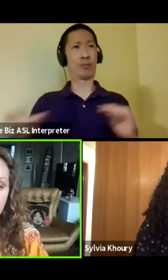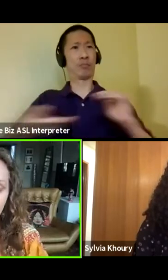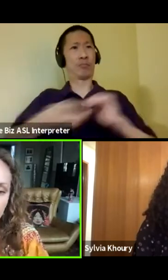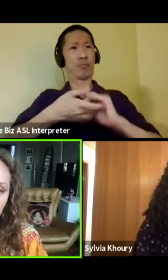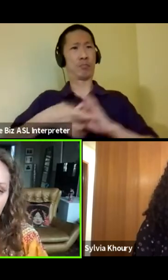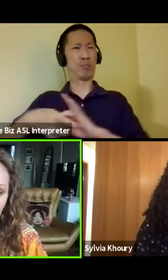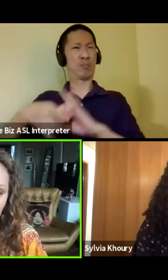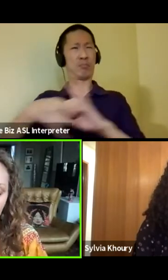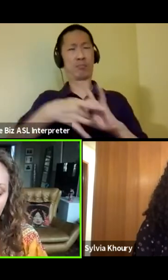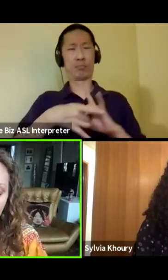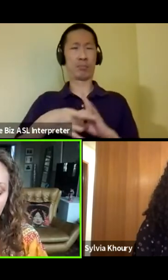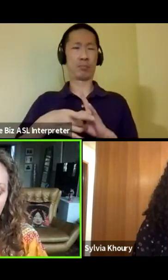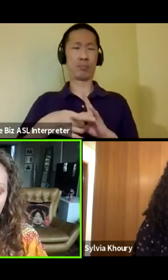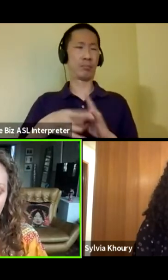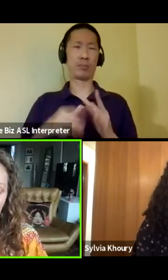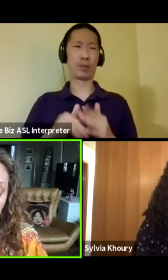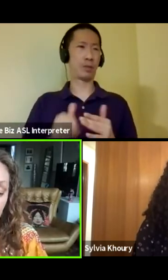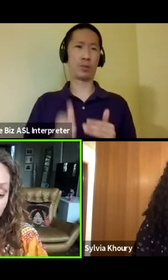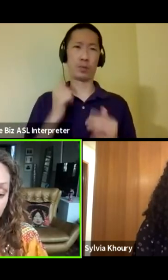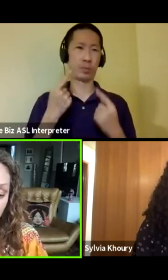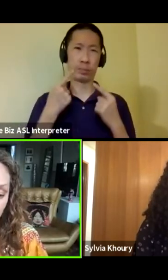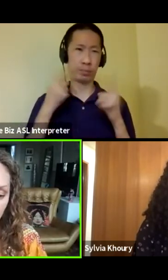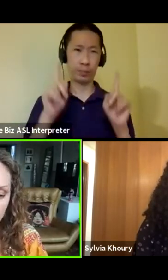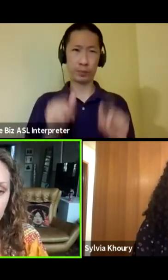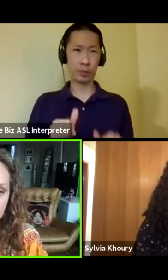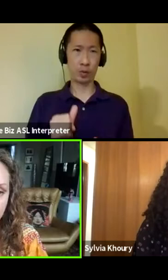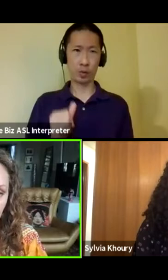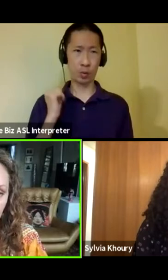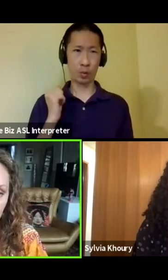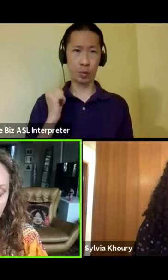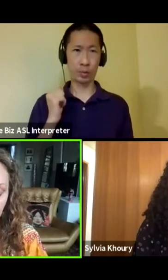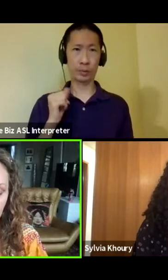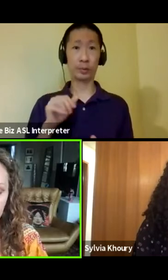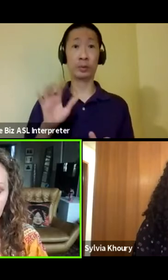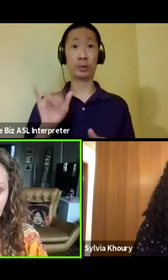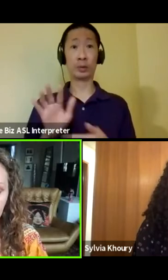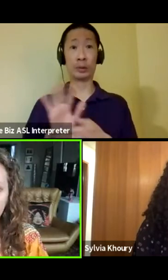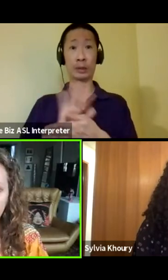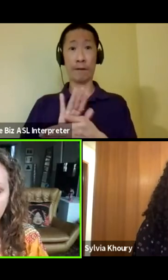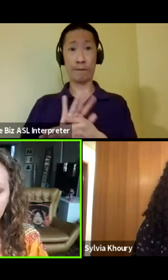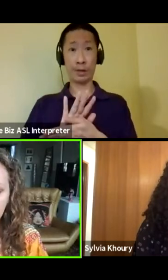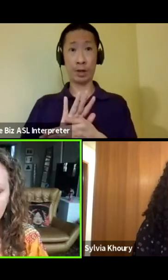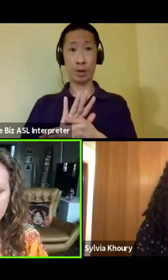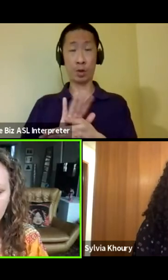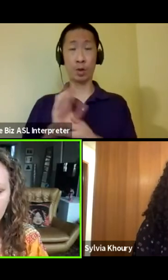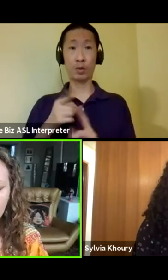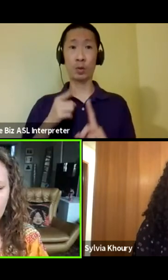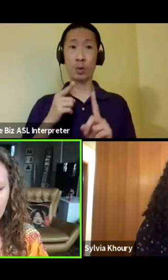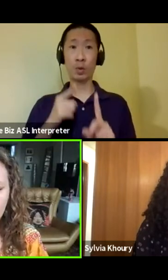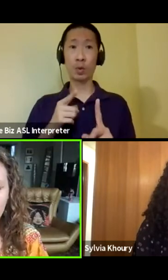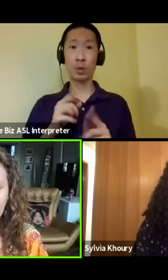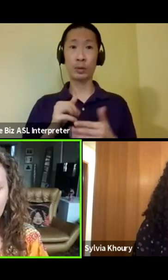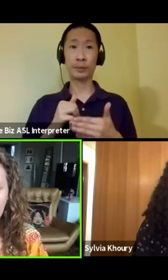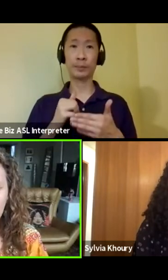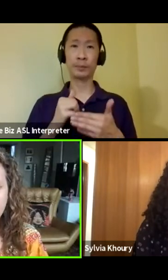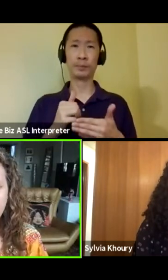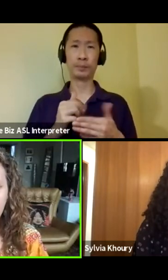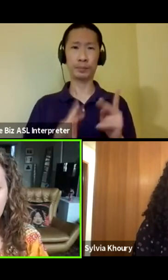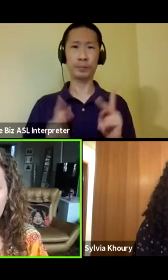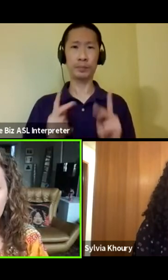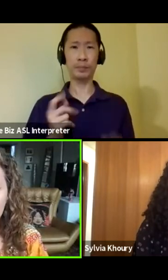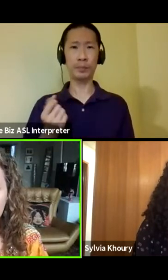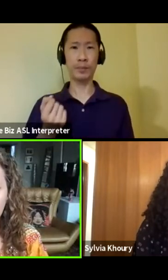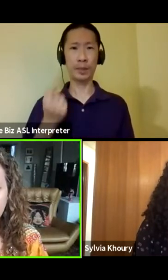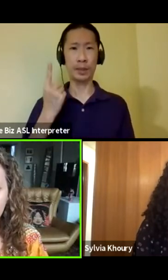that's not going to work. So that video was meant to really help people understand